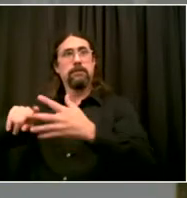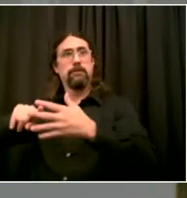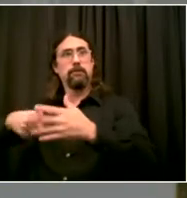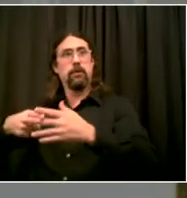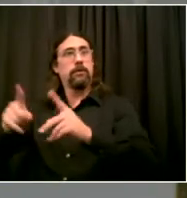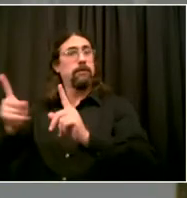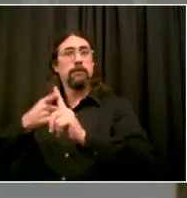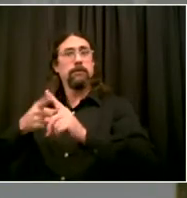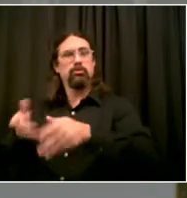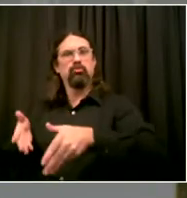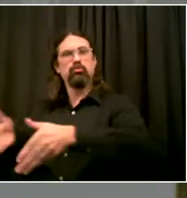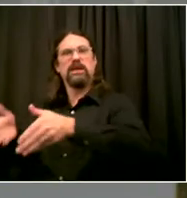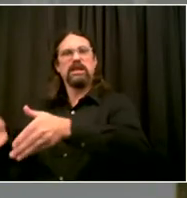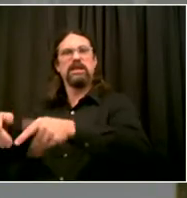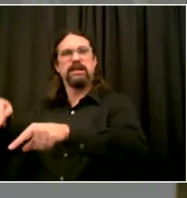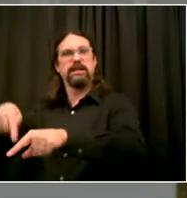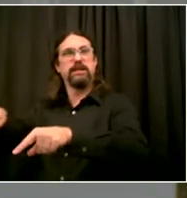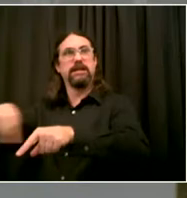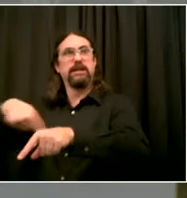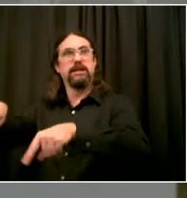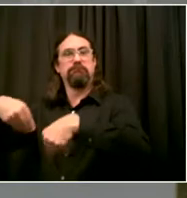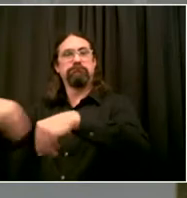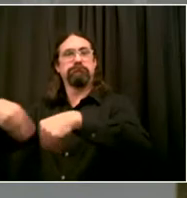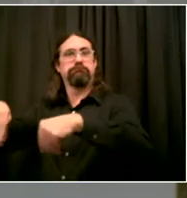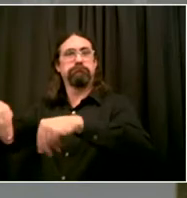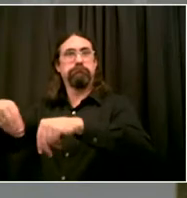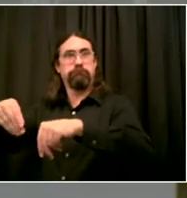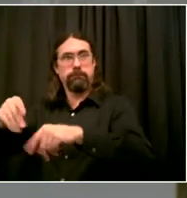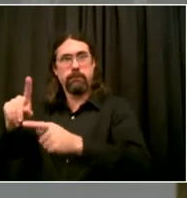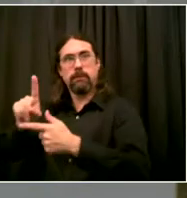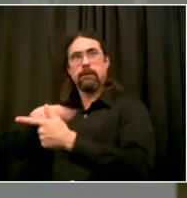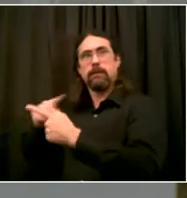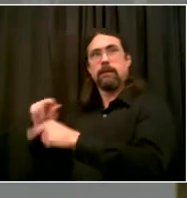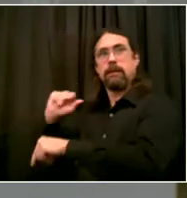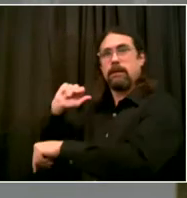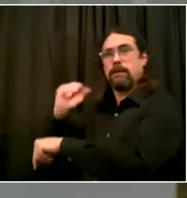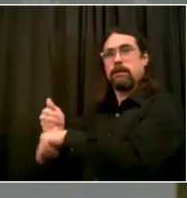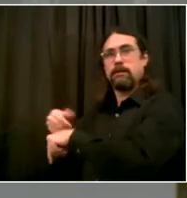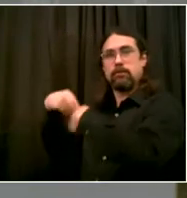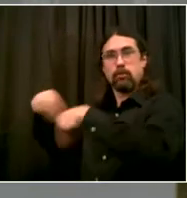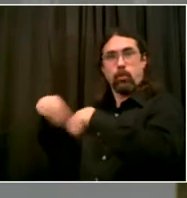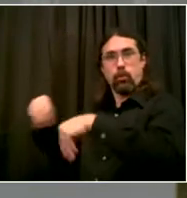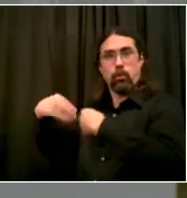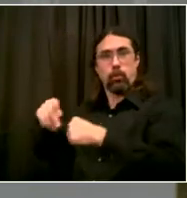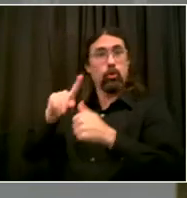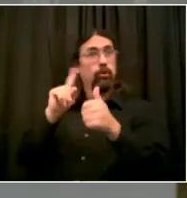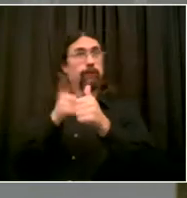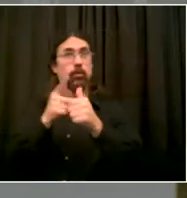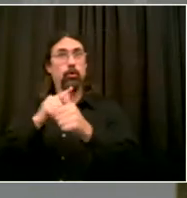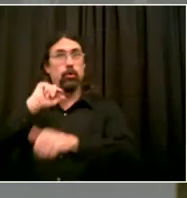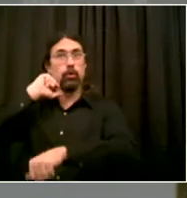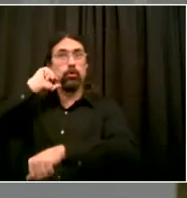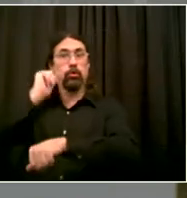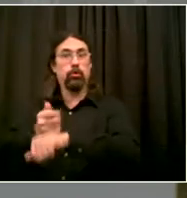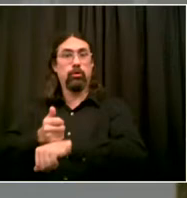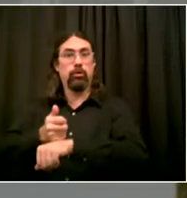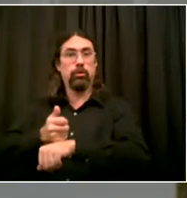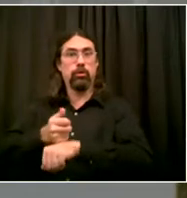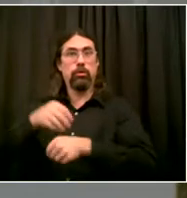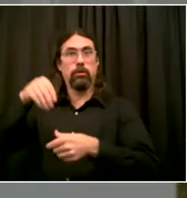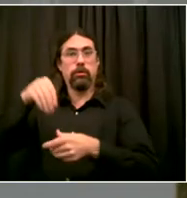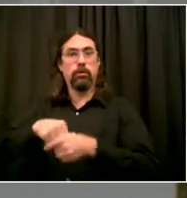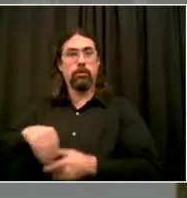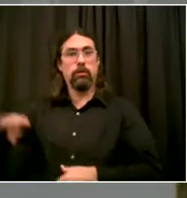with the help of my husband and my